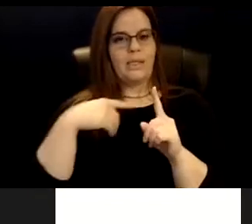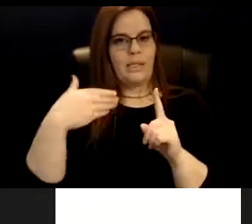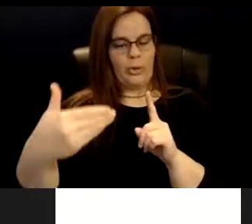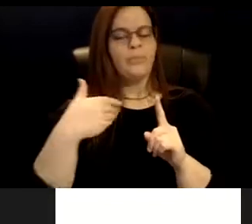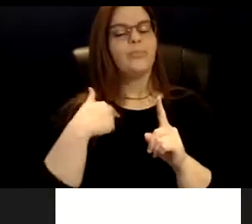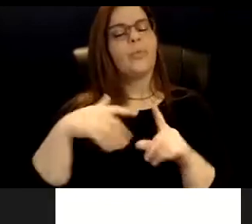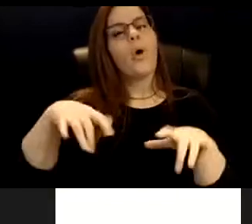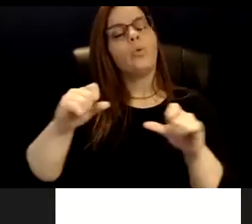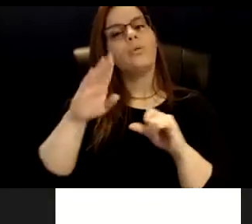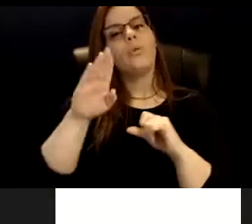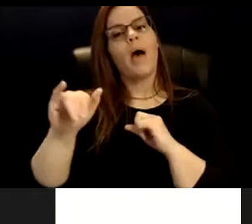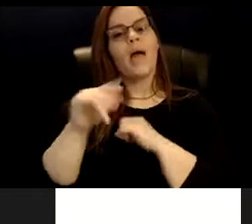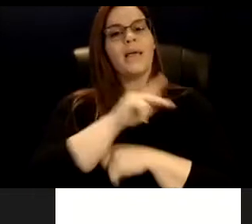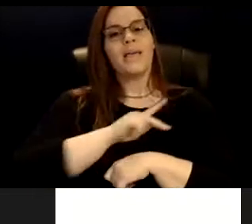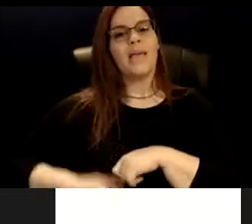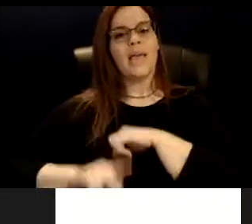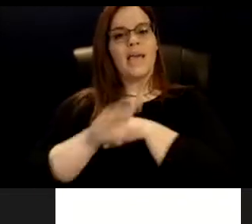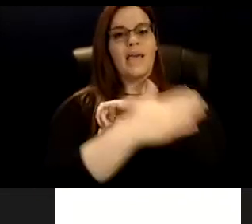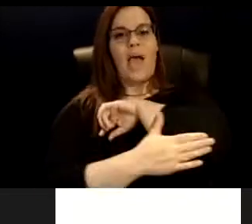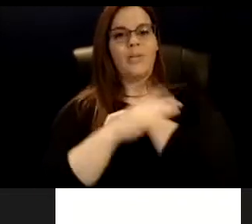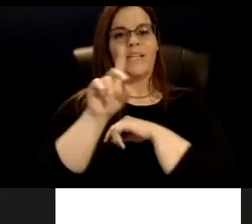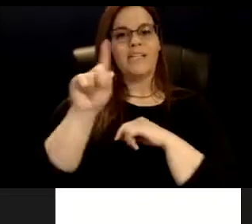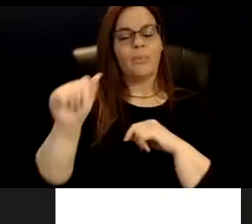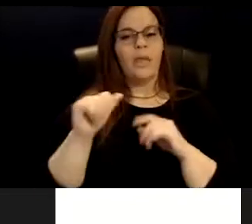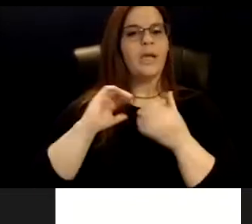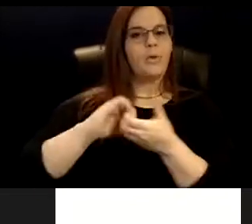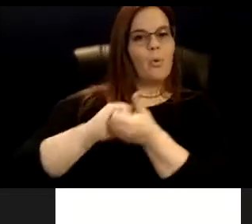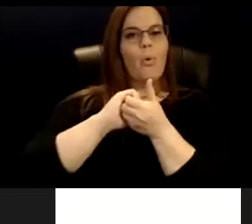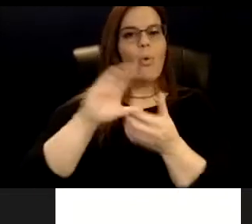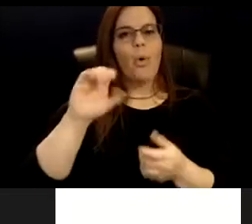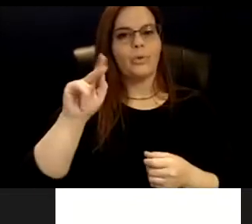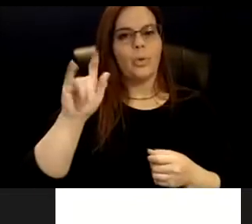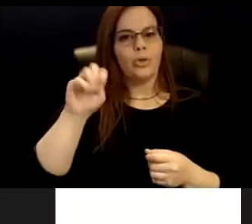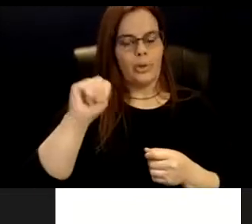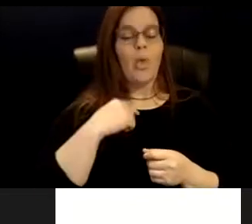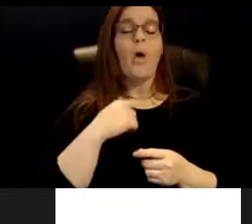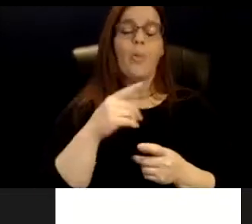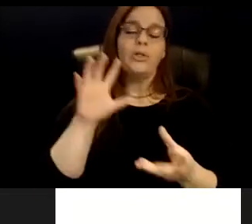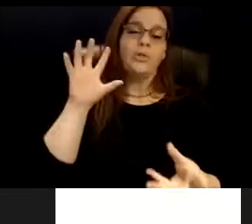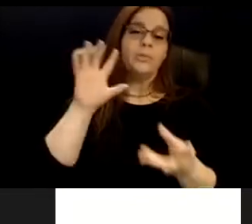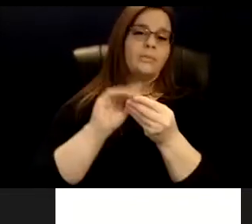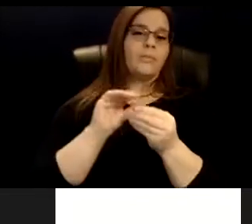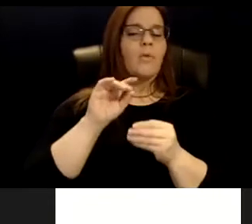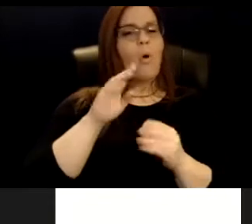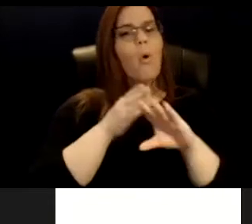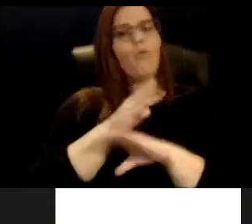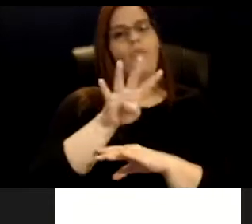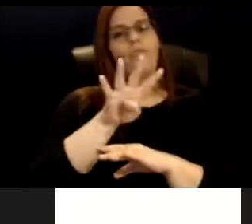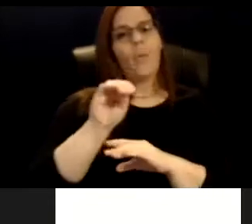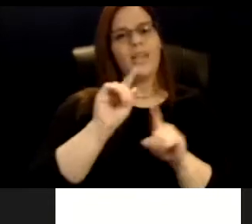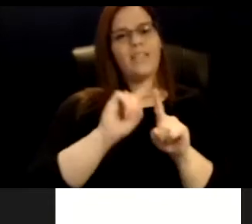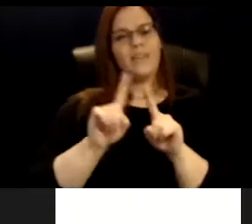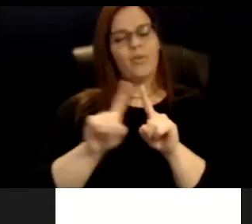Disability Consortium, which is composed of over 40 disability-serving organizations and individual disability